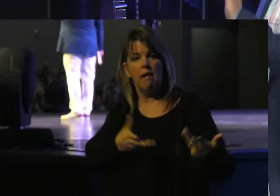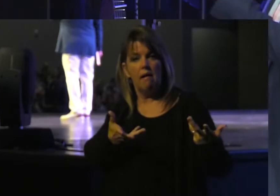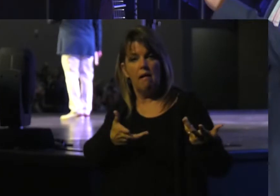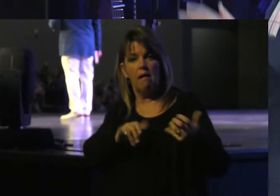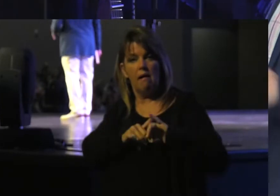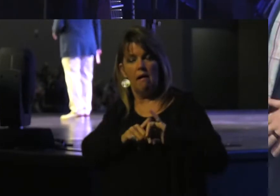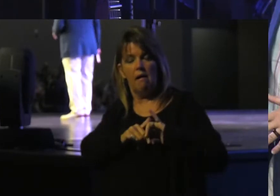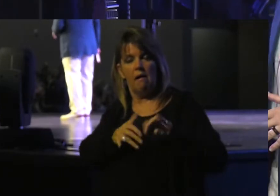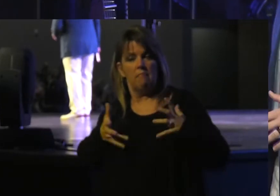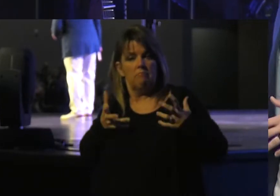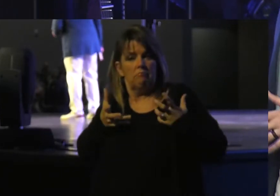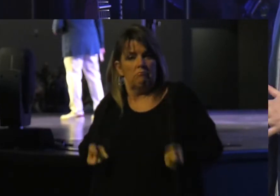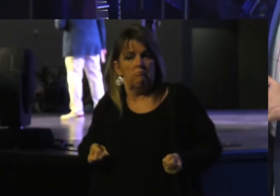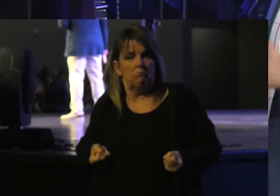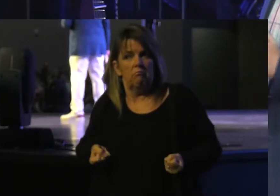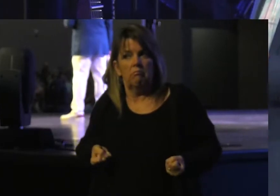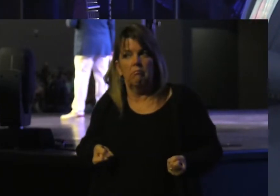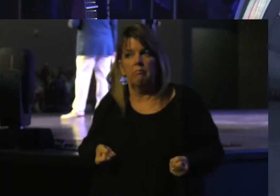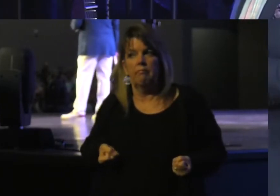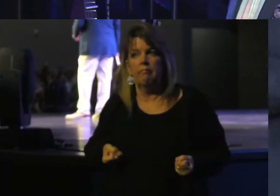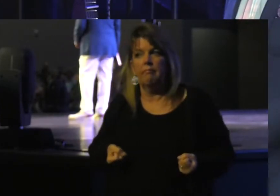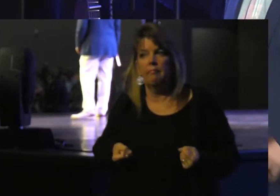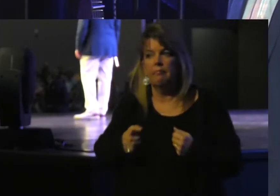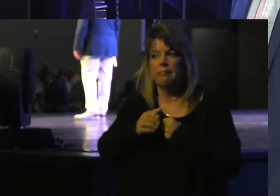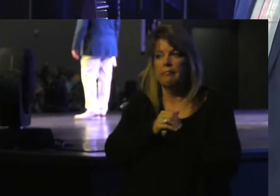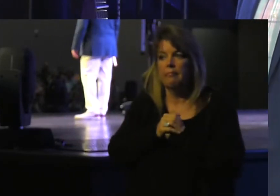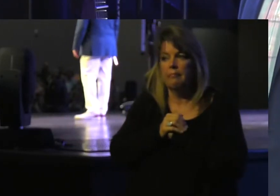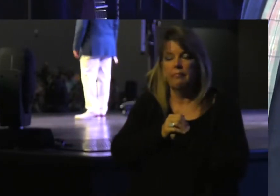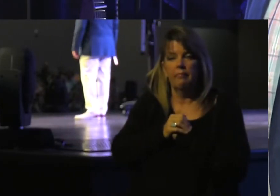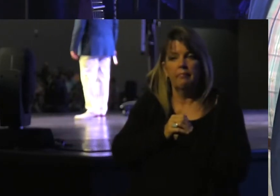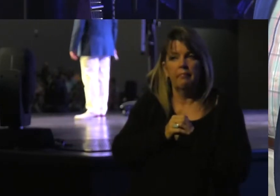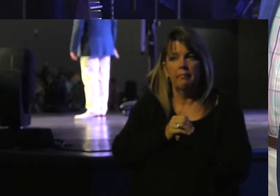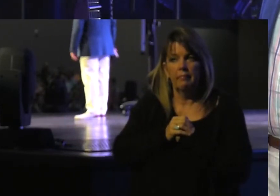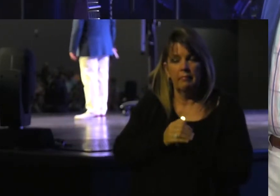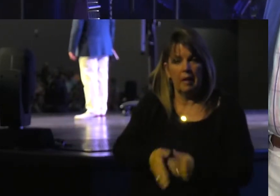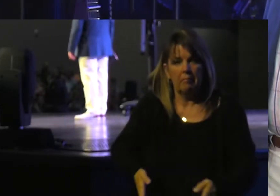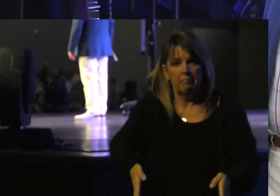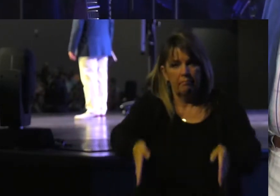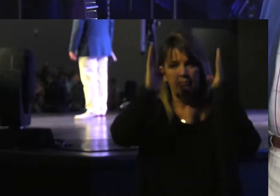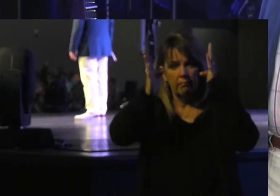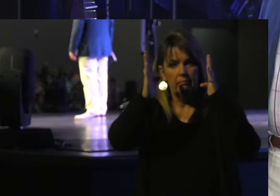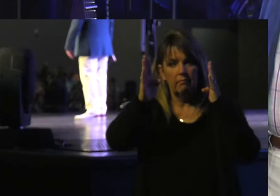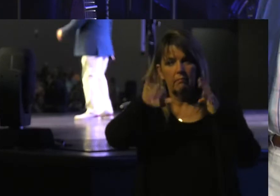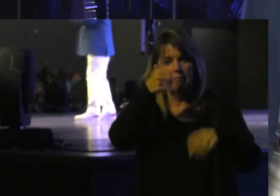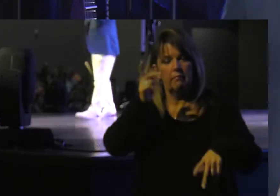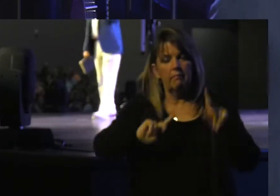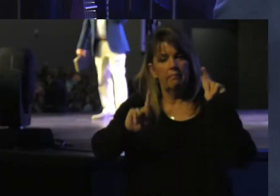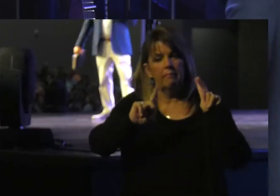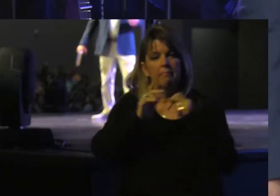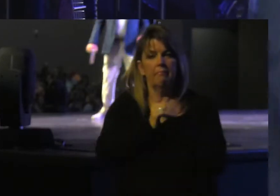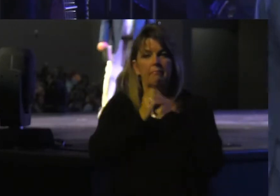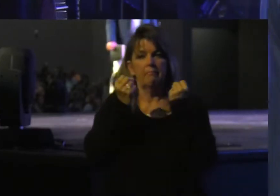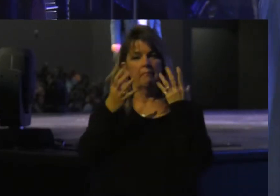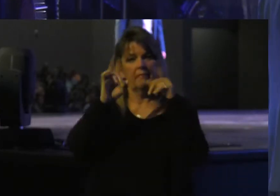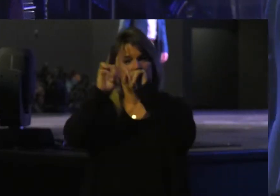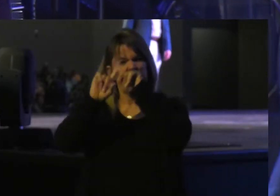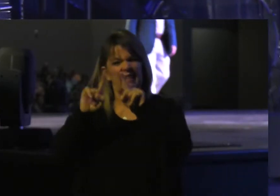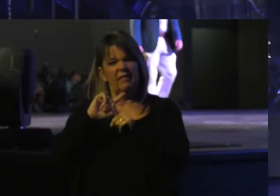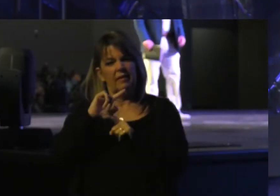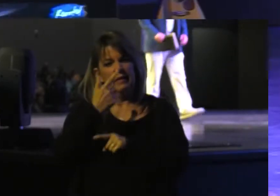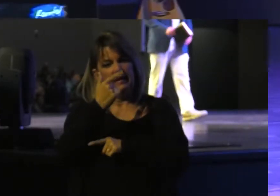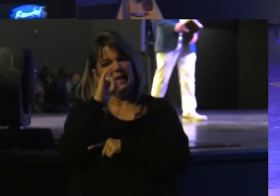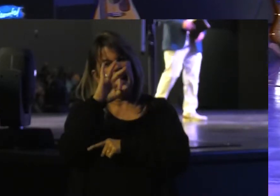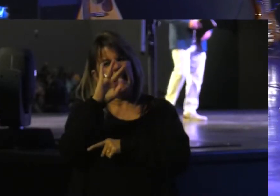bold terms as to grab people's attention. There are all kinds of gifts that mothers